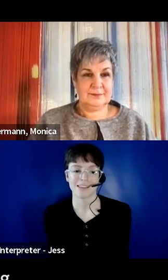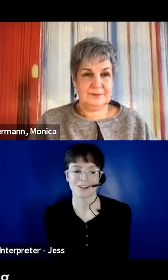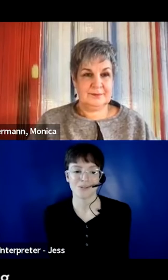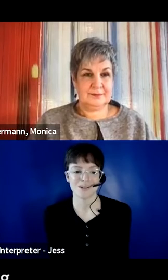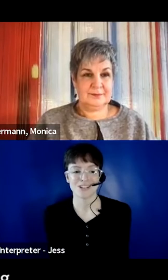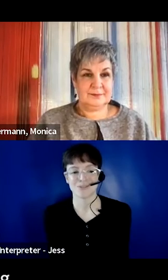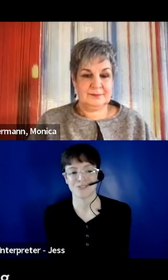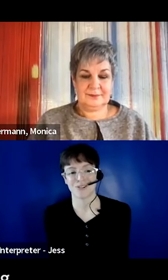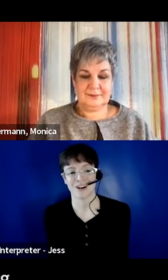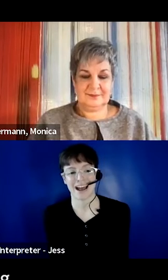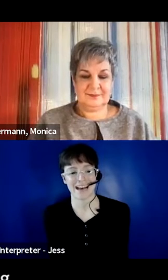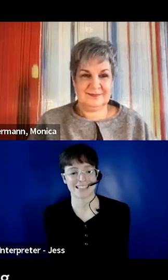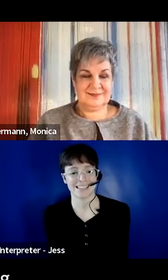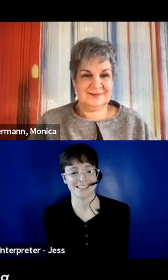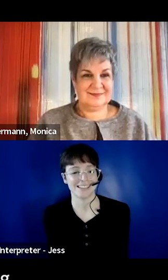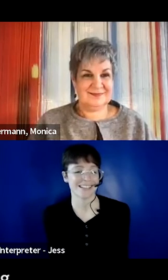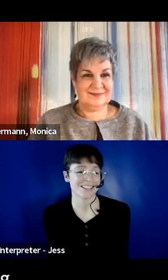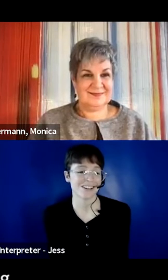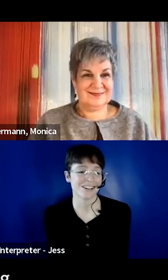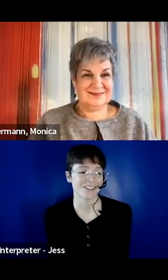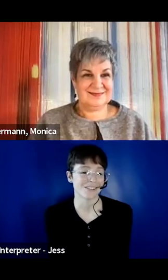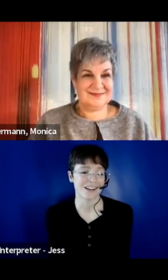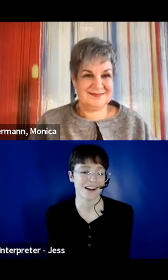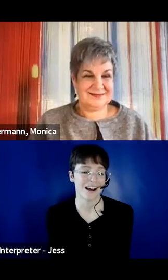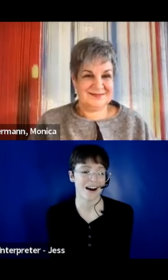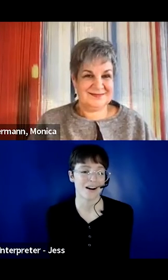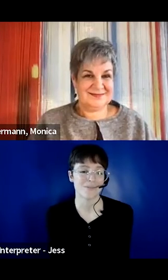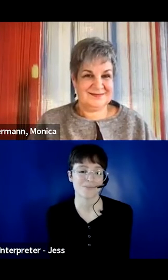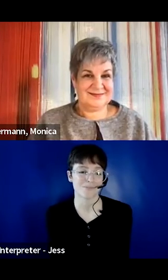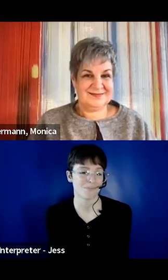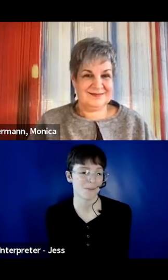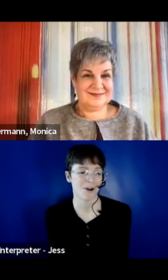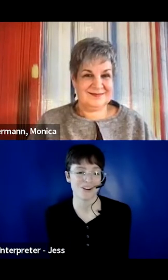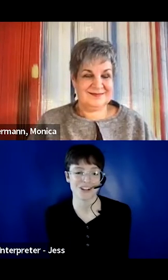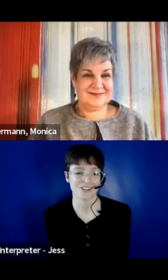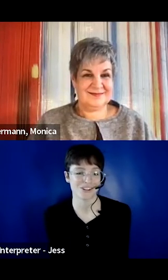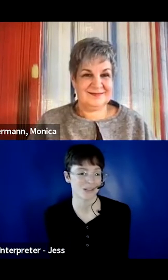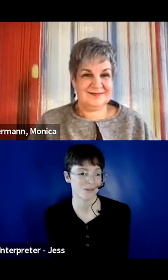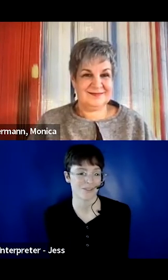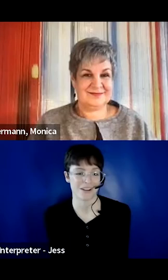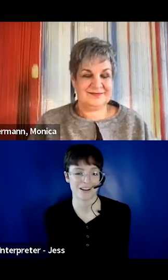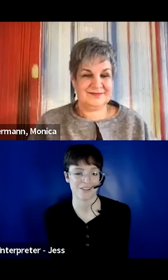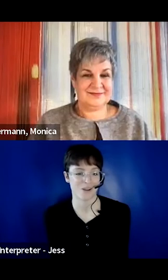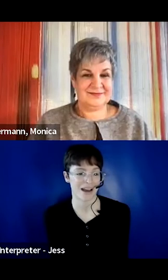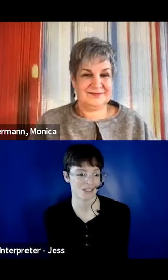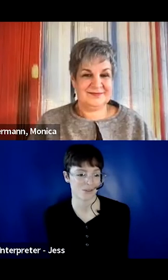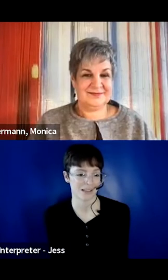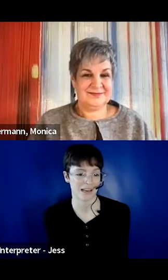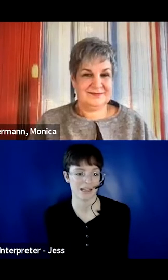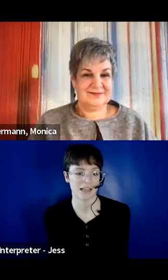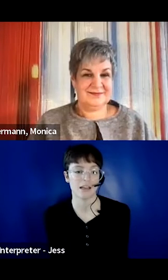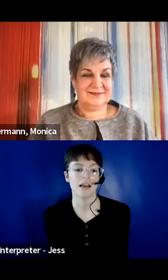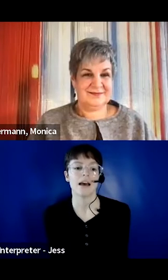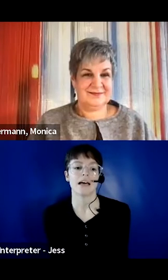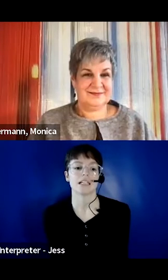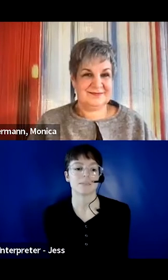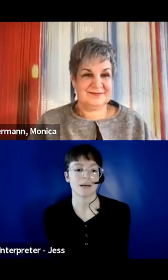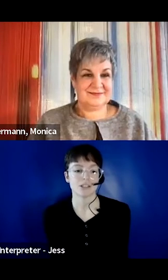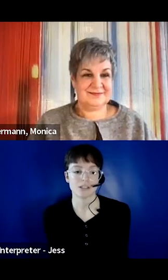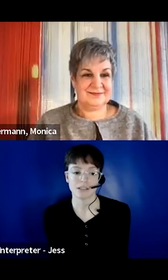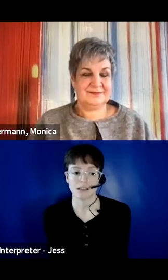And like we mentioned before, asking doesn't hurt. People aren't generally going to be offended if you ask what they need,